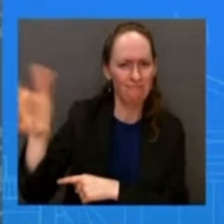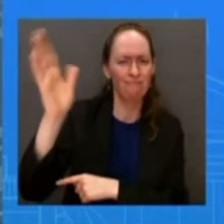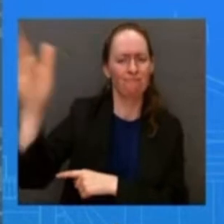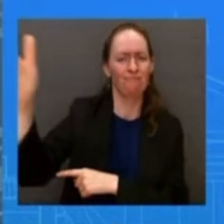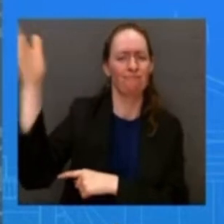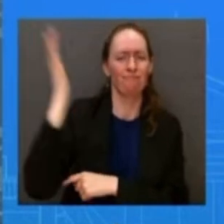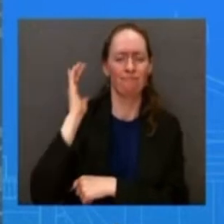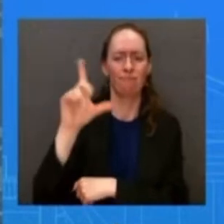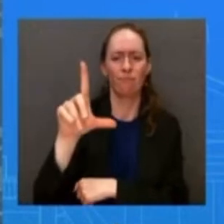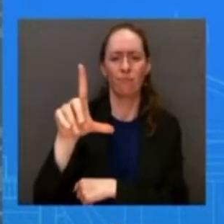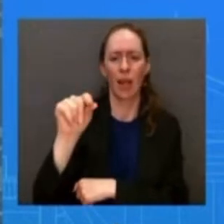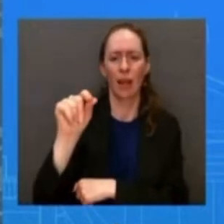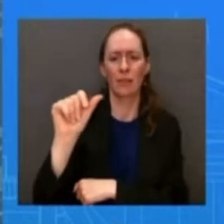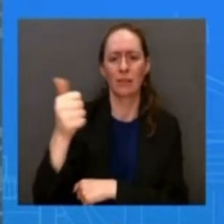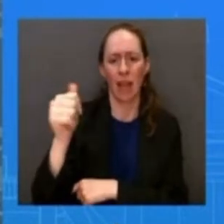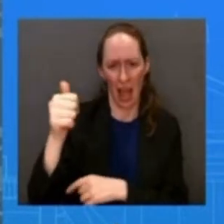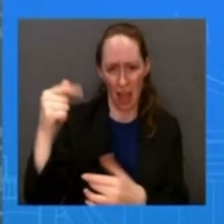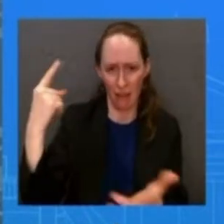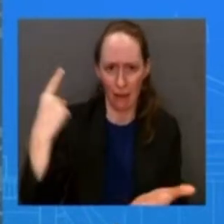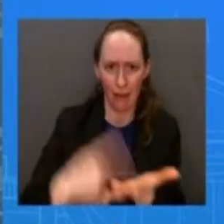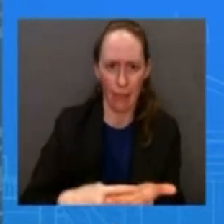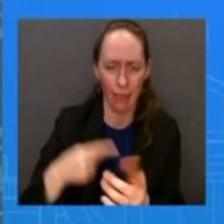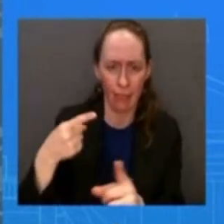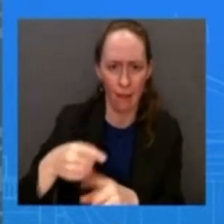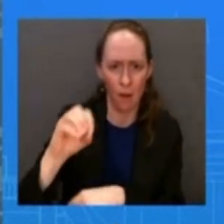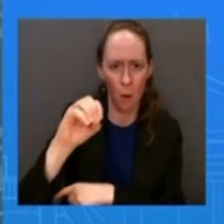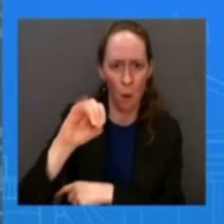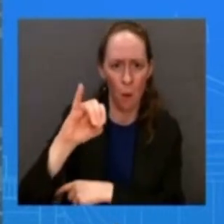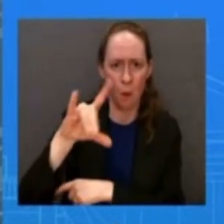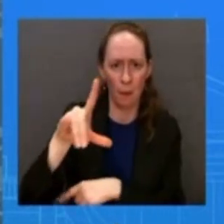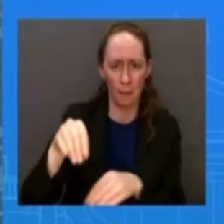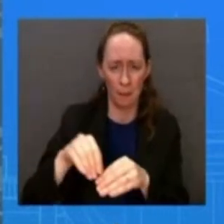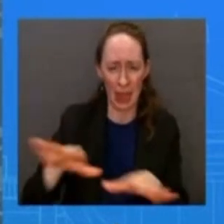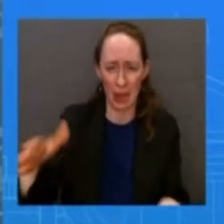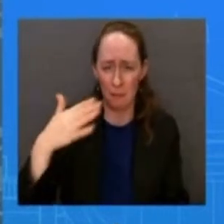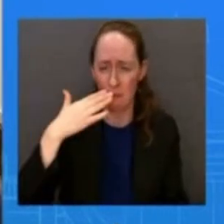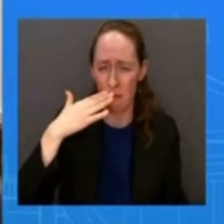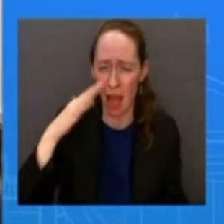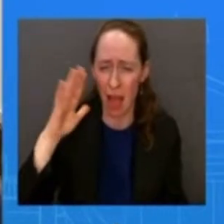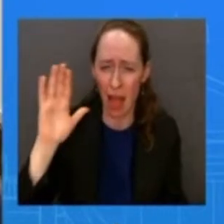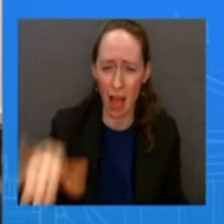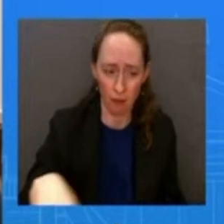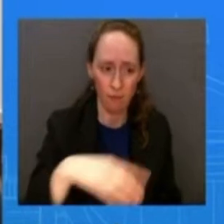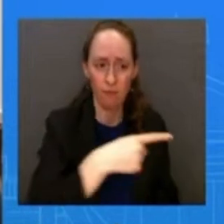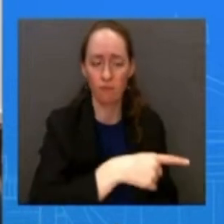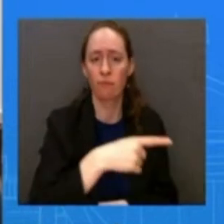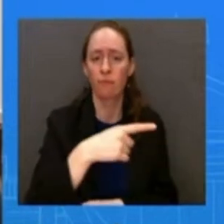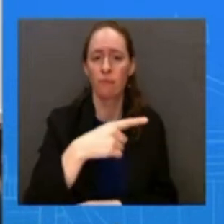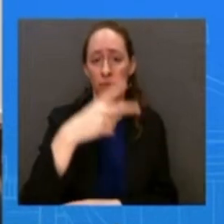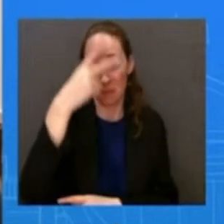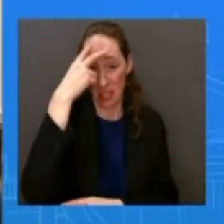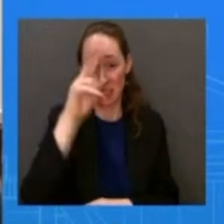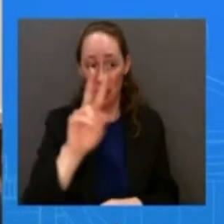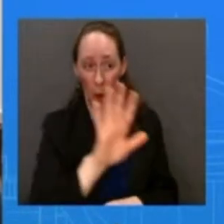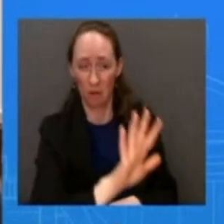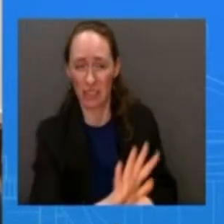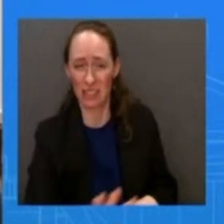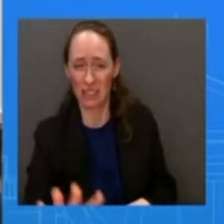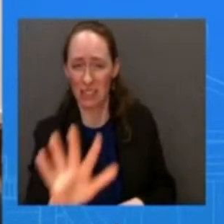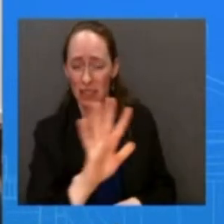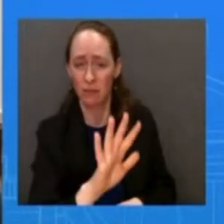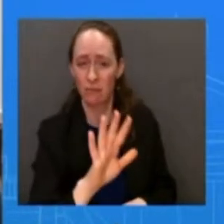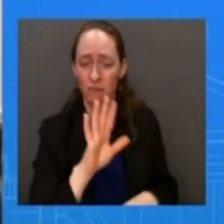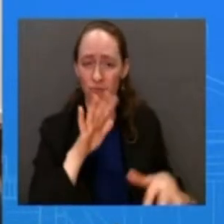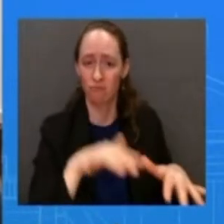mexico when fighter jets are shooting down unknown aerial objects over u.s territory doesn't also warrant a national